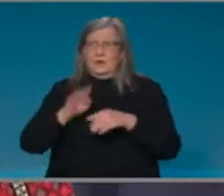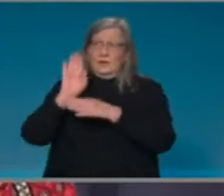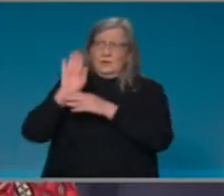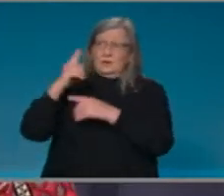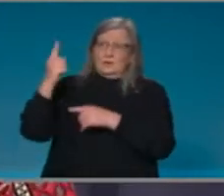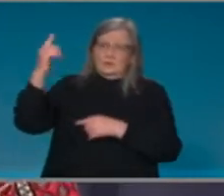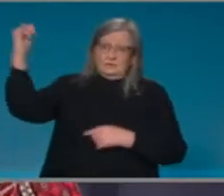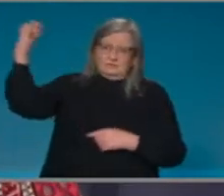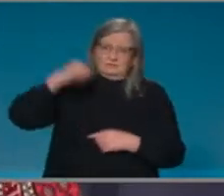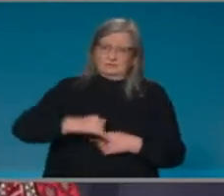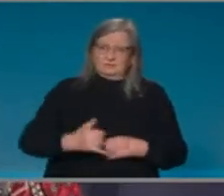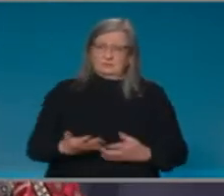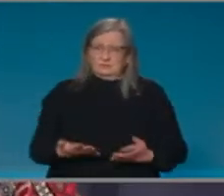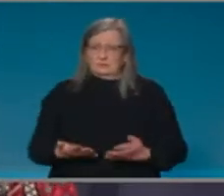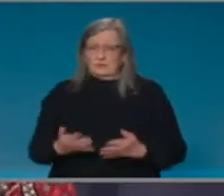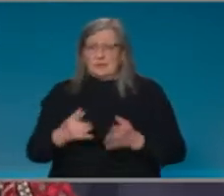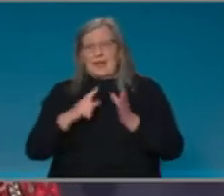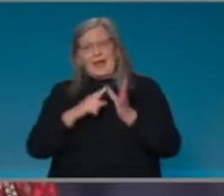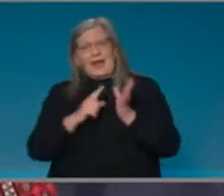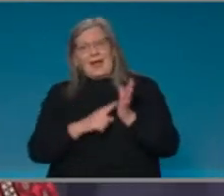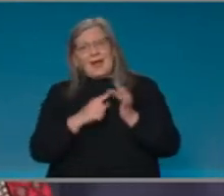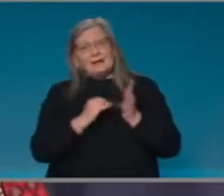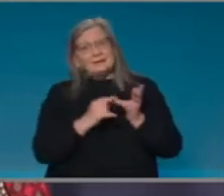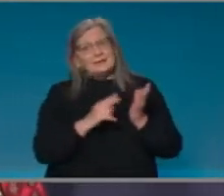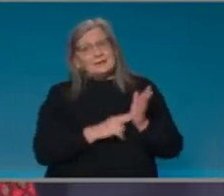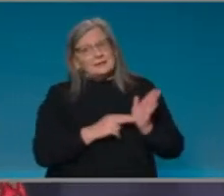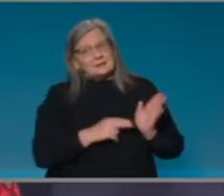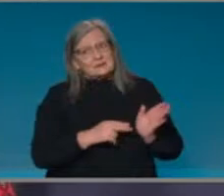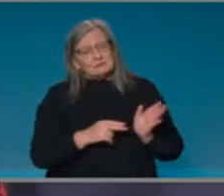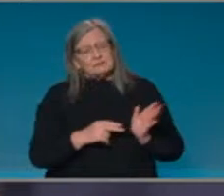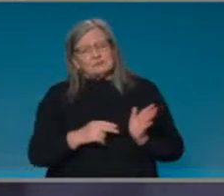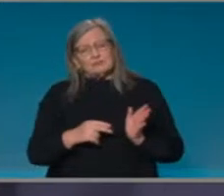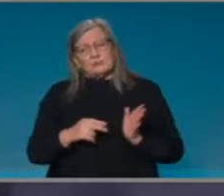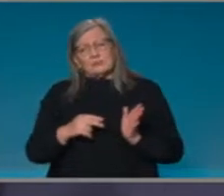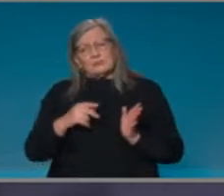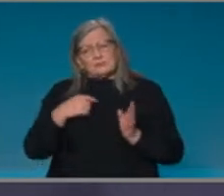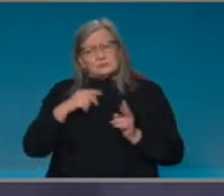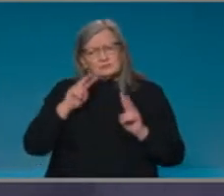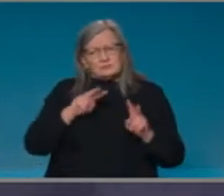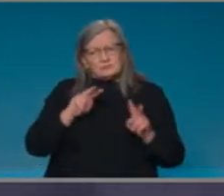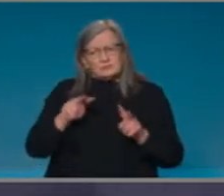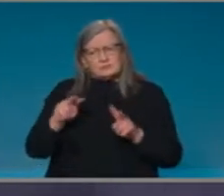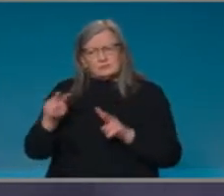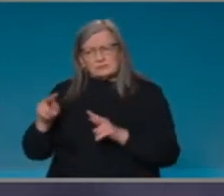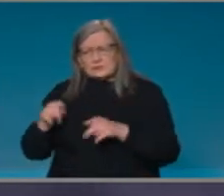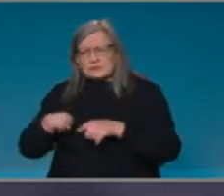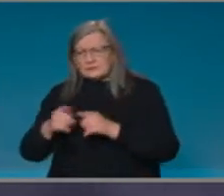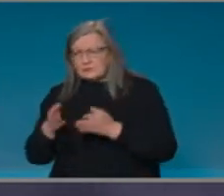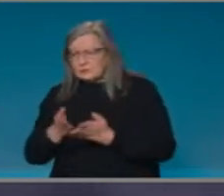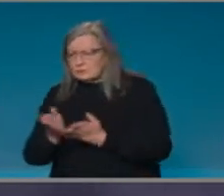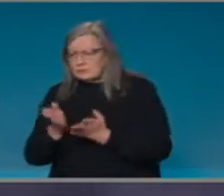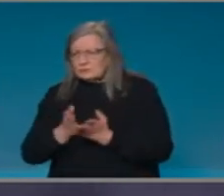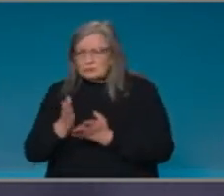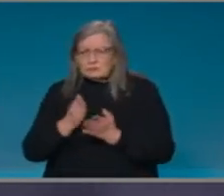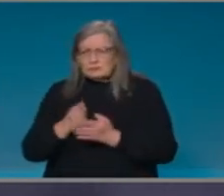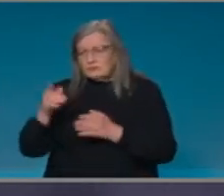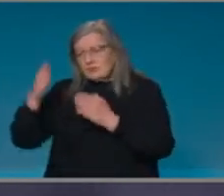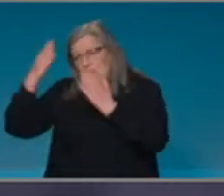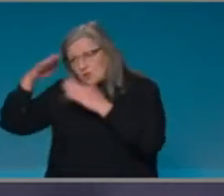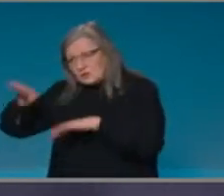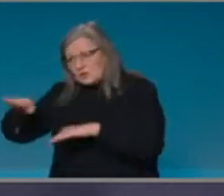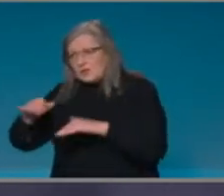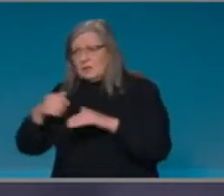AHPPC, we continue to look at the variable options of quarantine, and I too have done home quarantine.